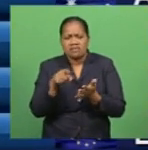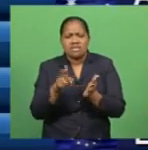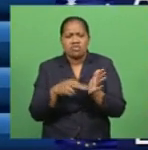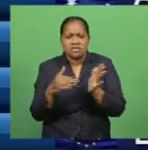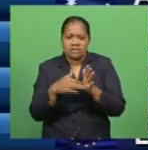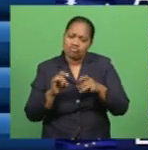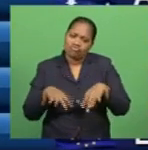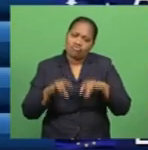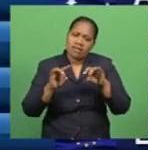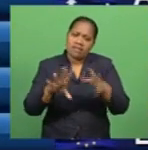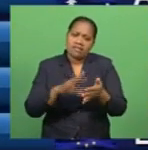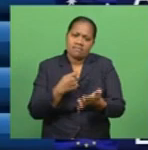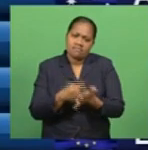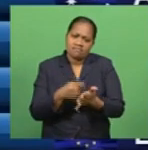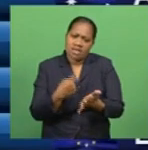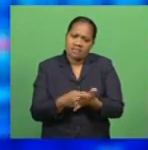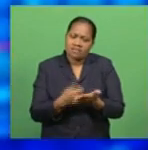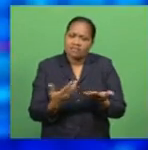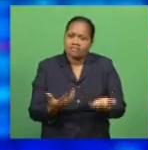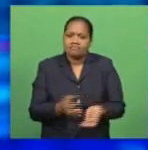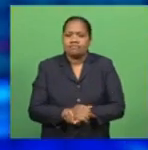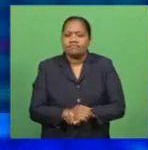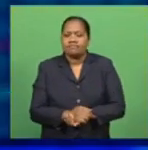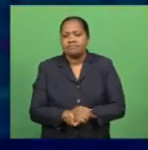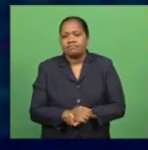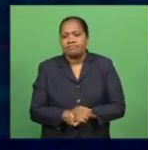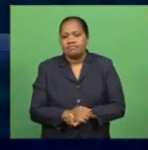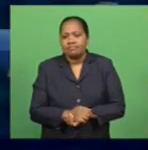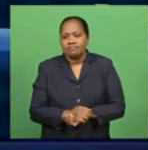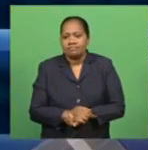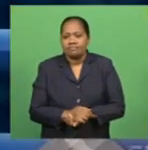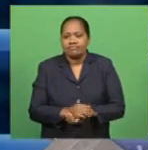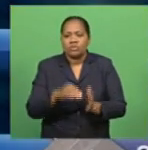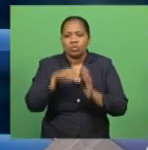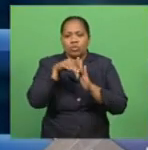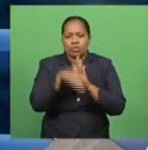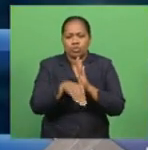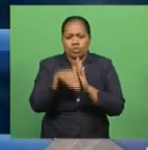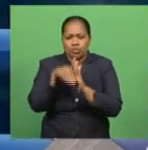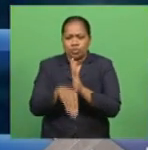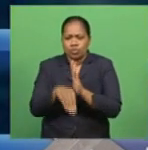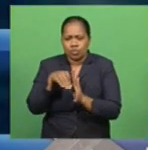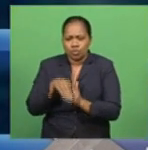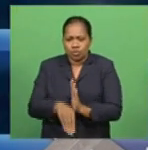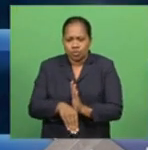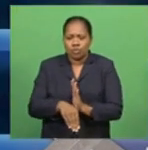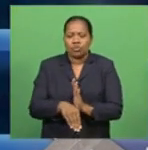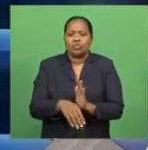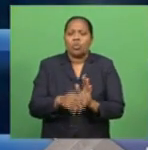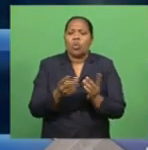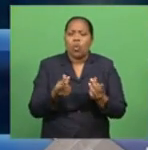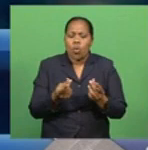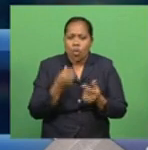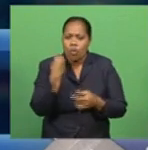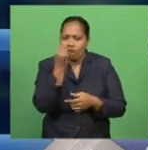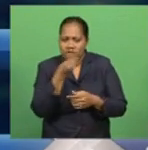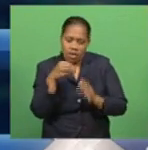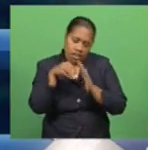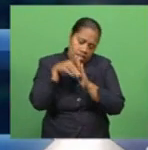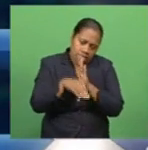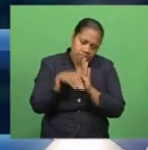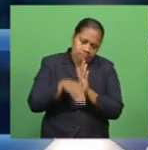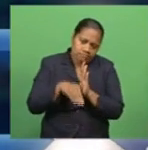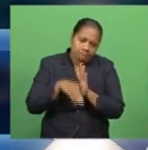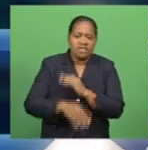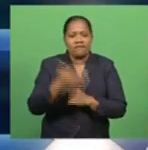Australian dollar. On to the commodities market, it was a decline all around. The price of crude oil fell again after Friday, closing at